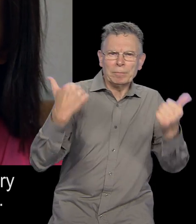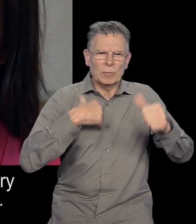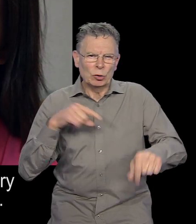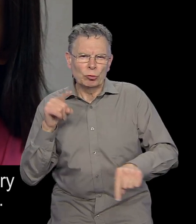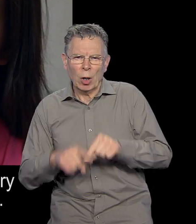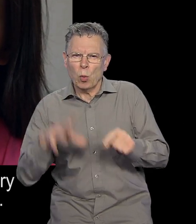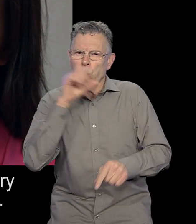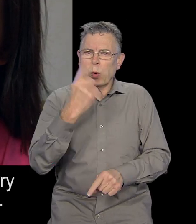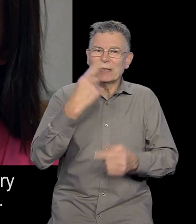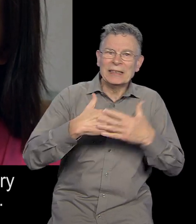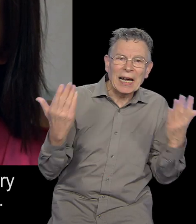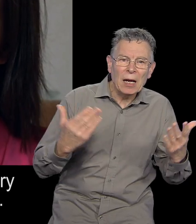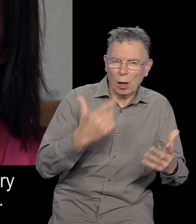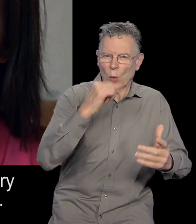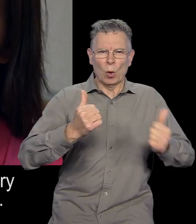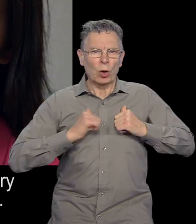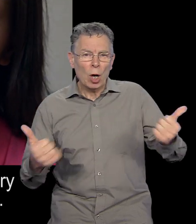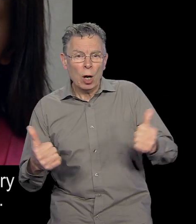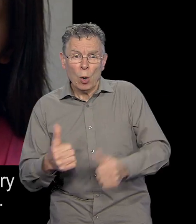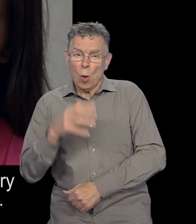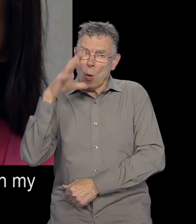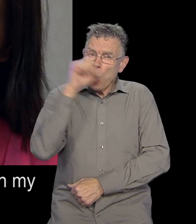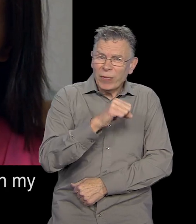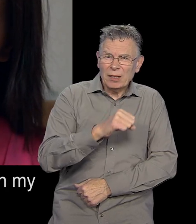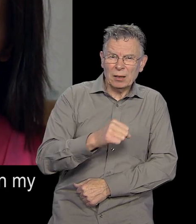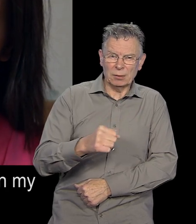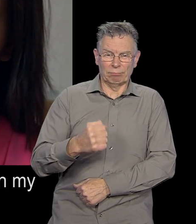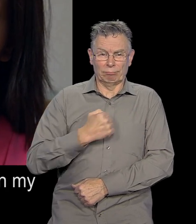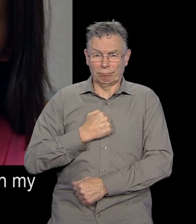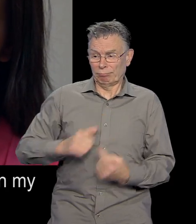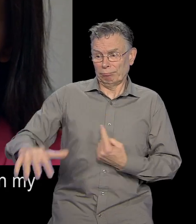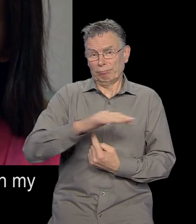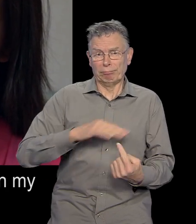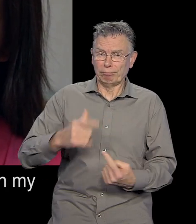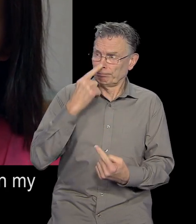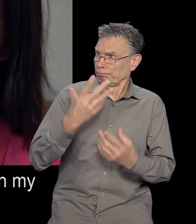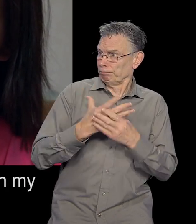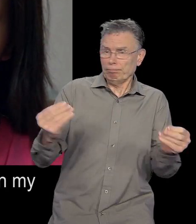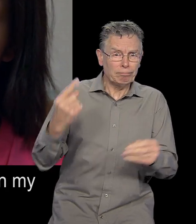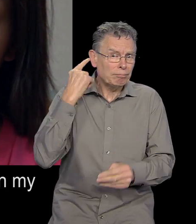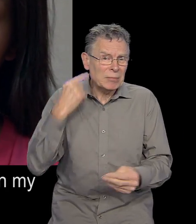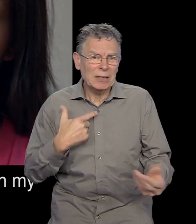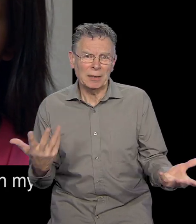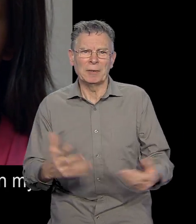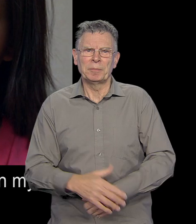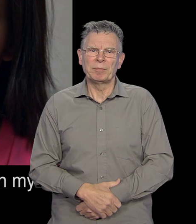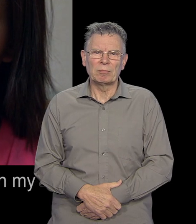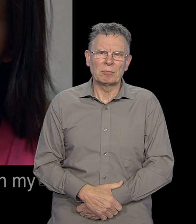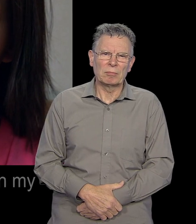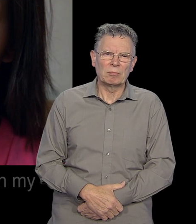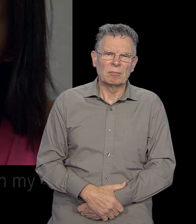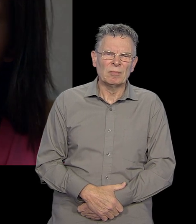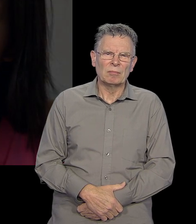and try and be hopeful of one day there being a cure. Hopefully, more generation there will be.